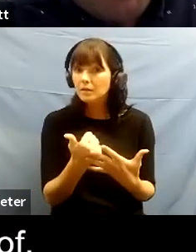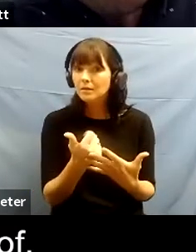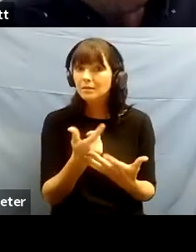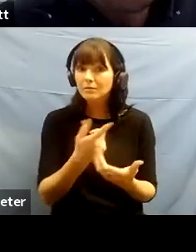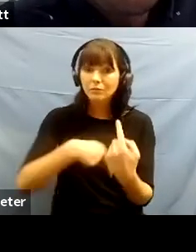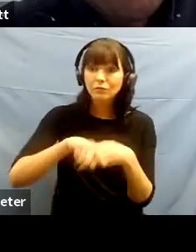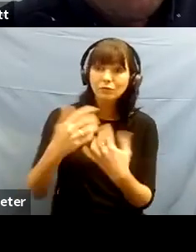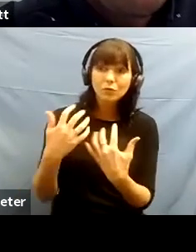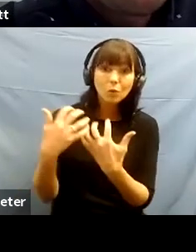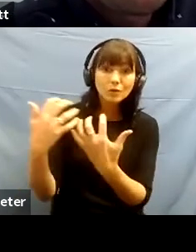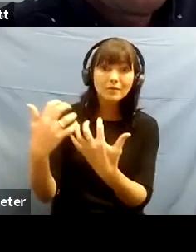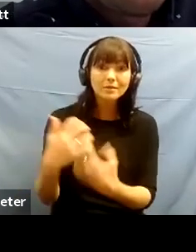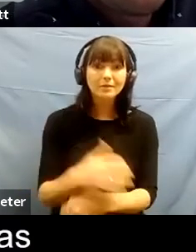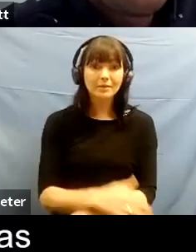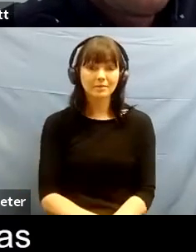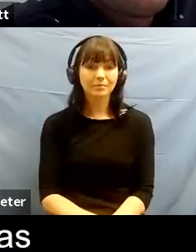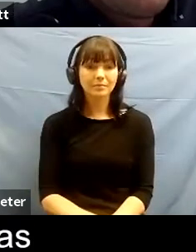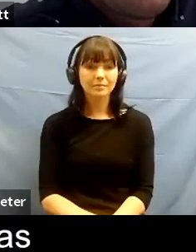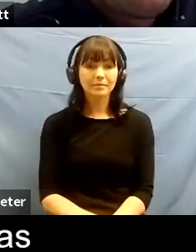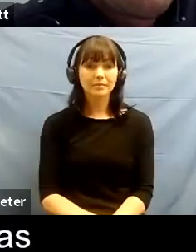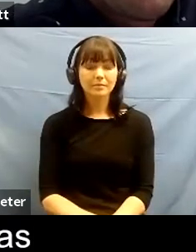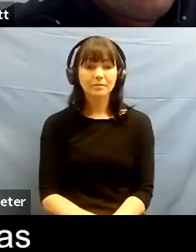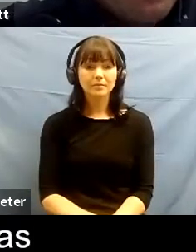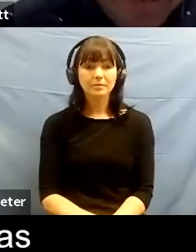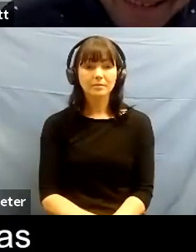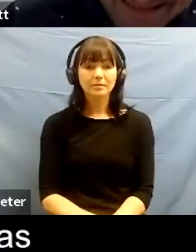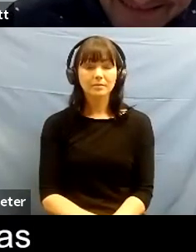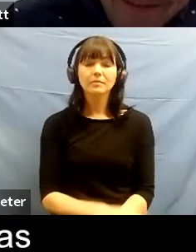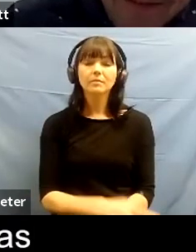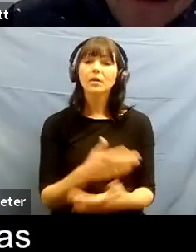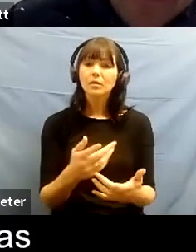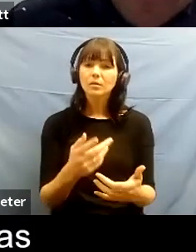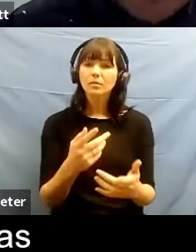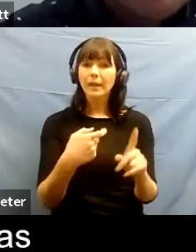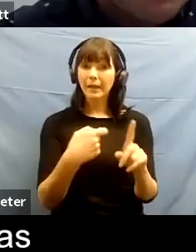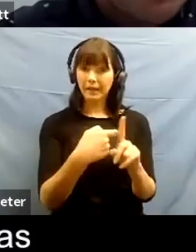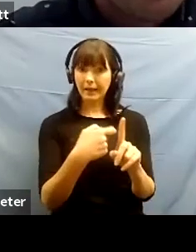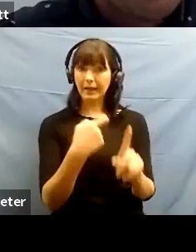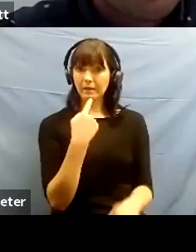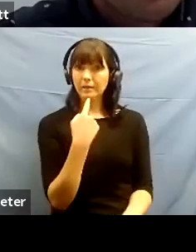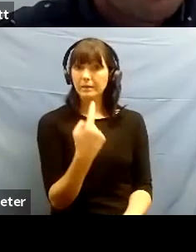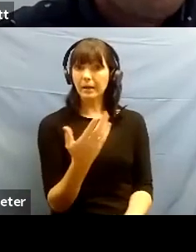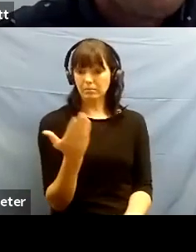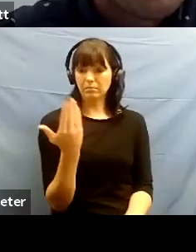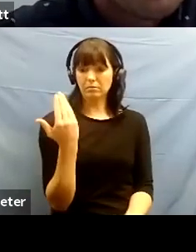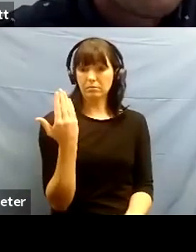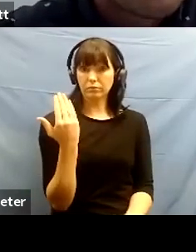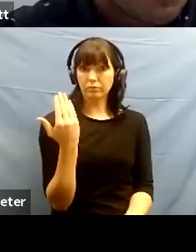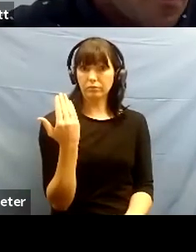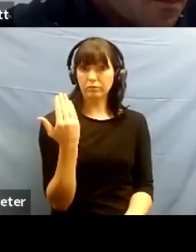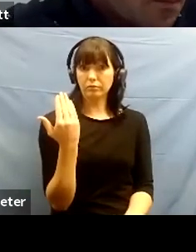audience out there well actually i think what keith was saying was probably you know um